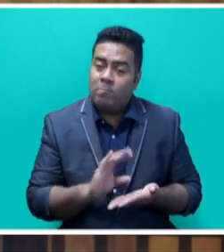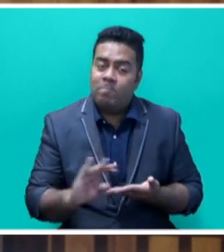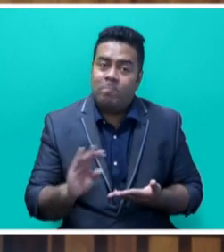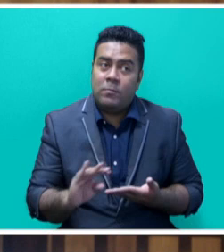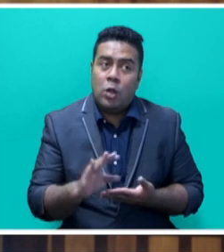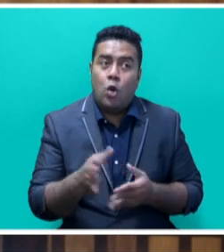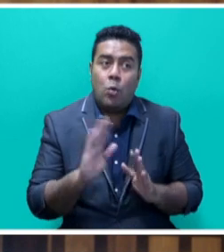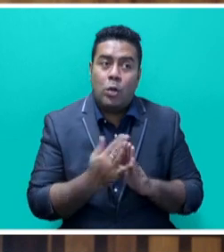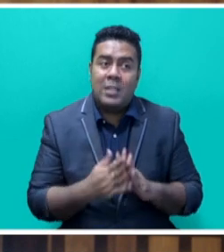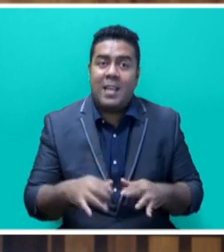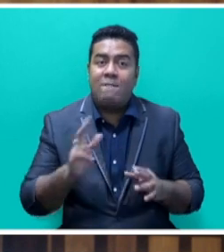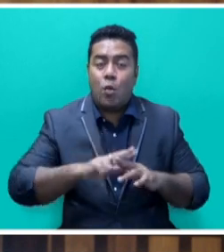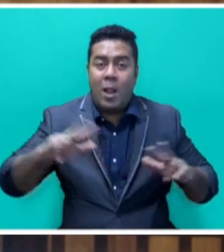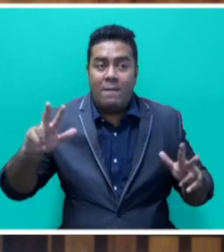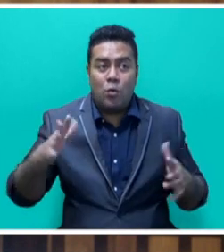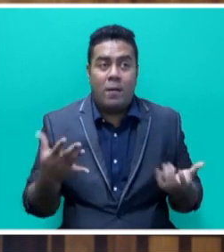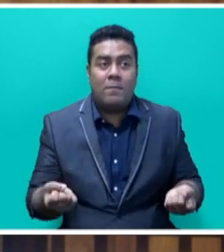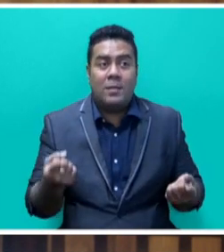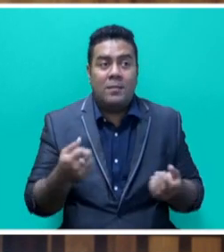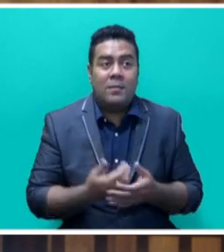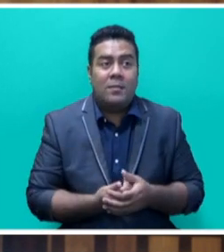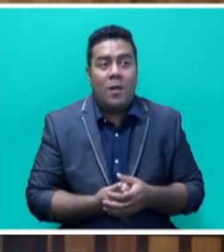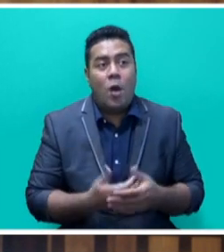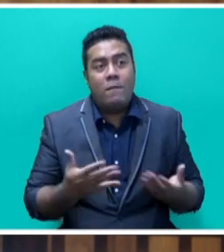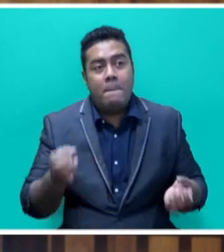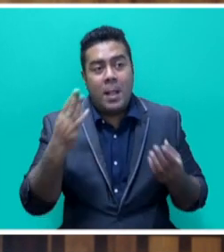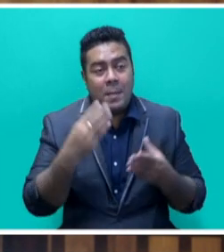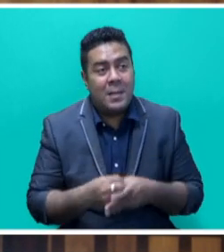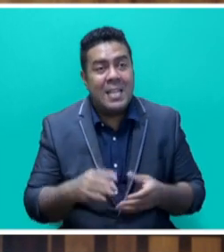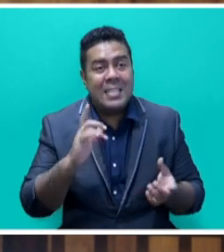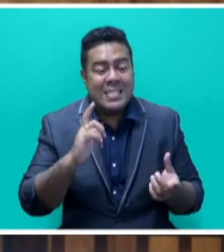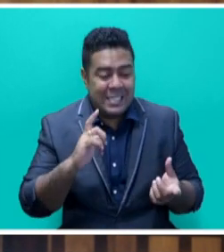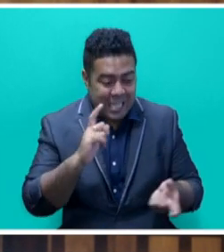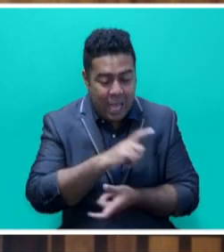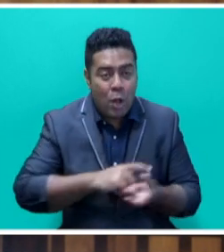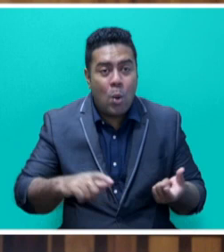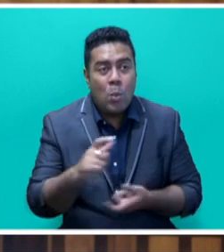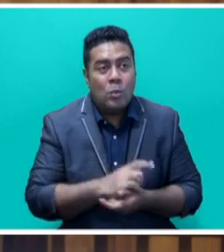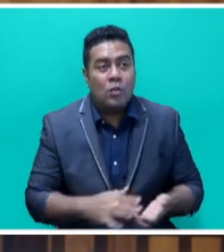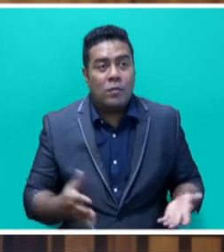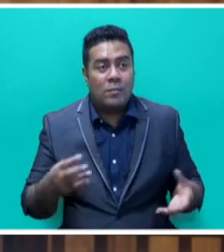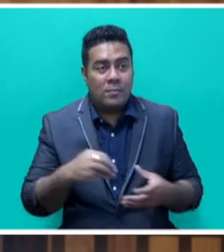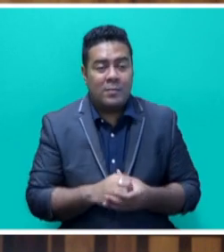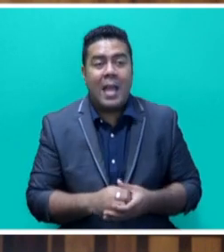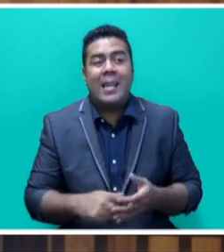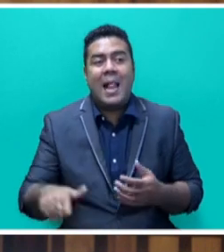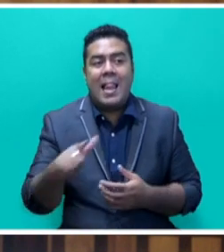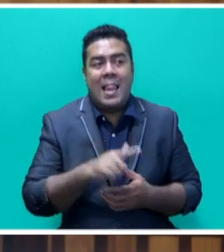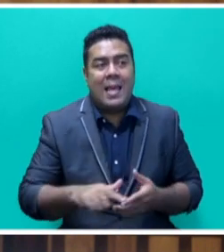communities in Banuolevu that have been severely impacted by multiple cyclones, saltwater intrusion, and land degradation.